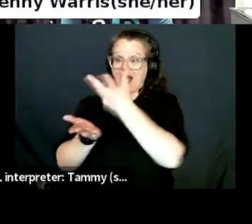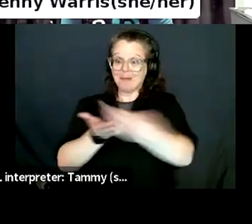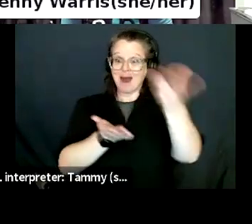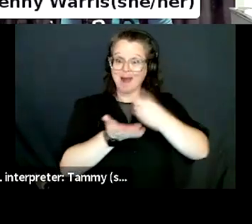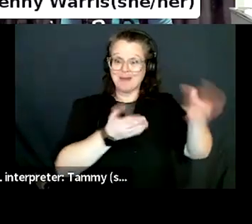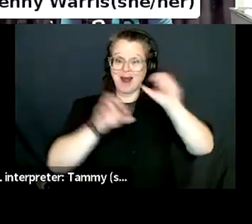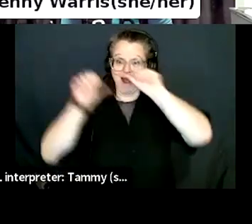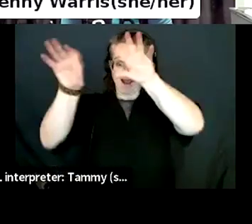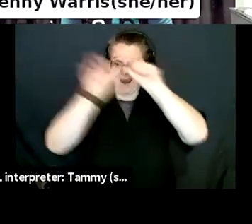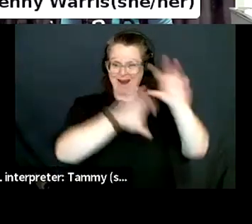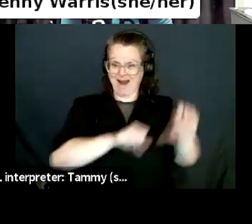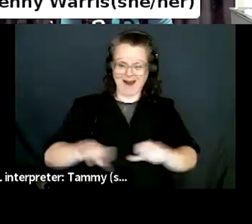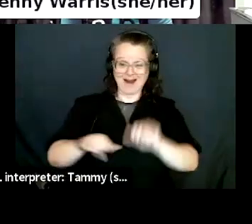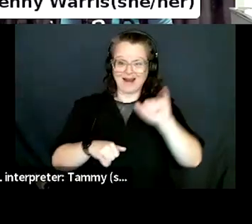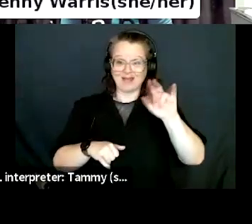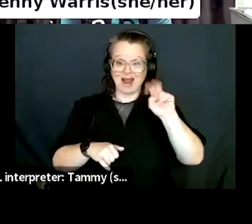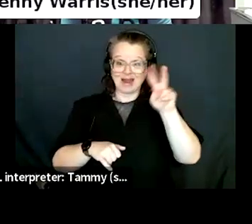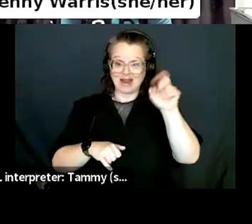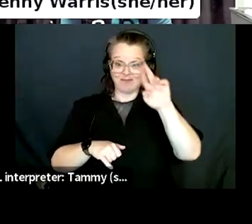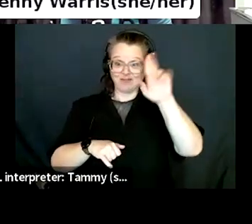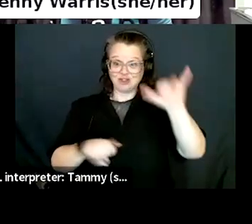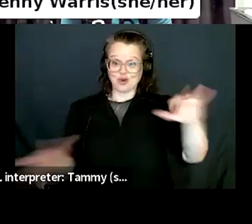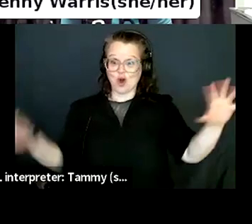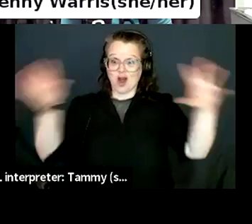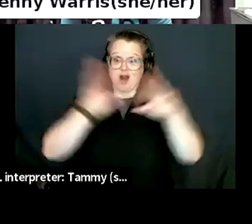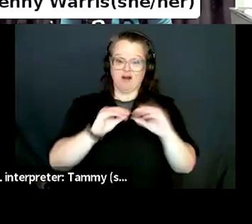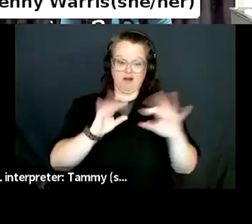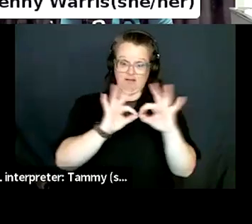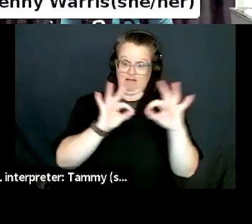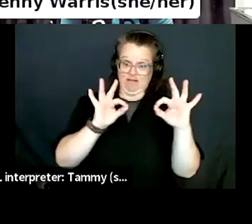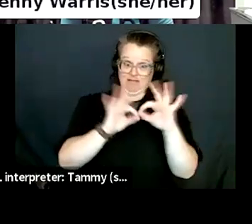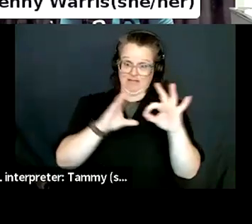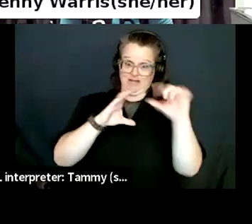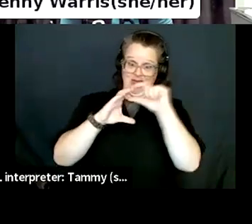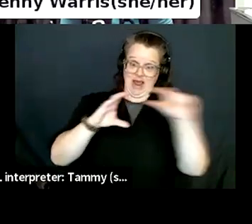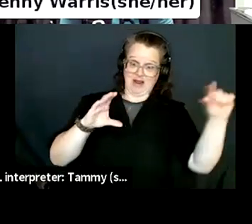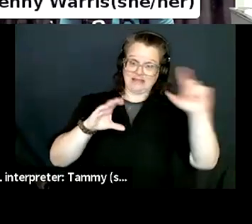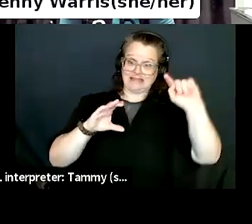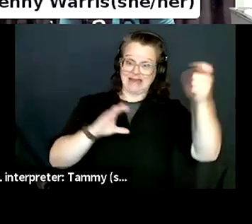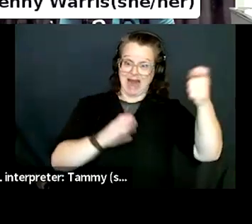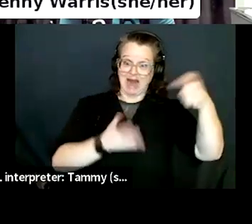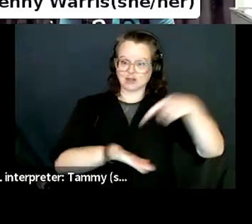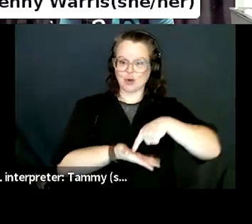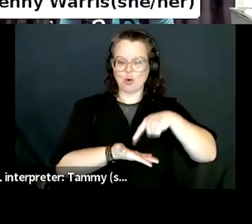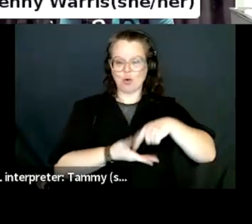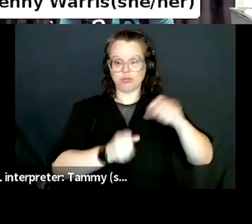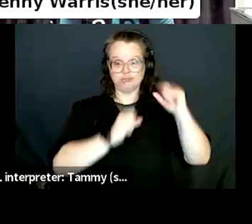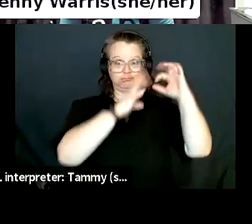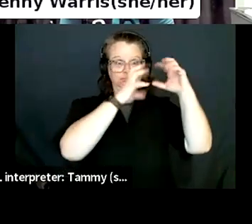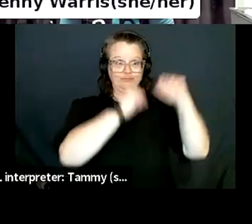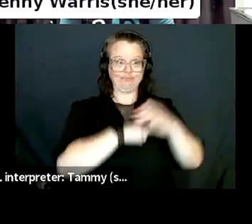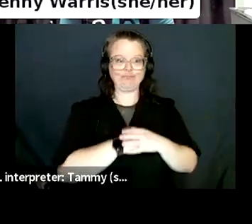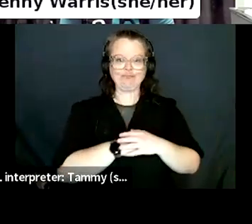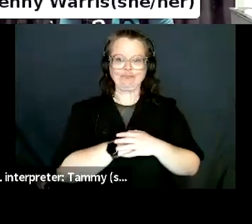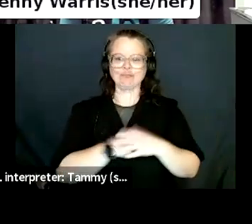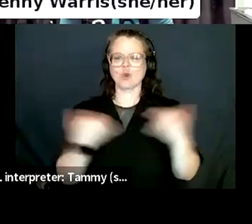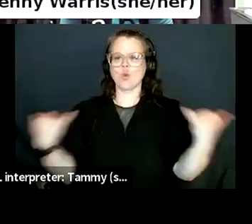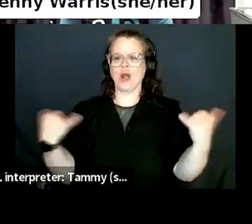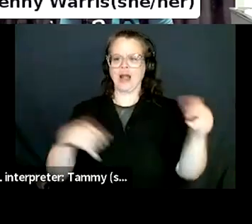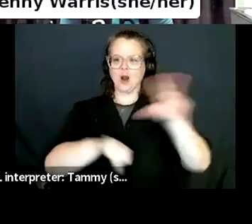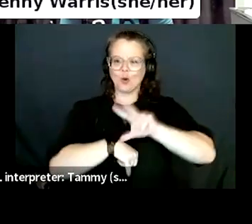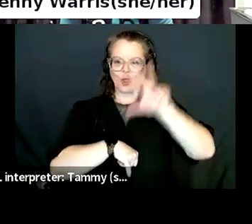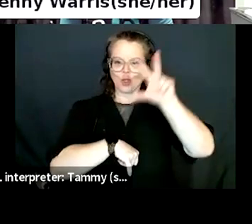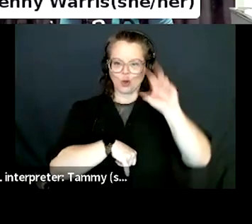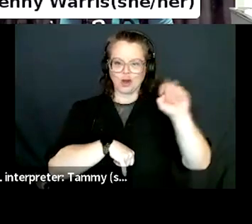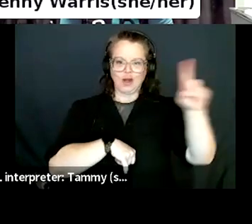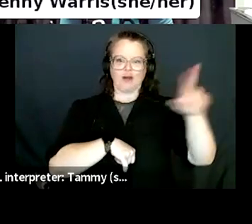Um, okay. Well, we are at 301. Let's do a rapid fire question here. Everybody, what